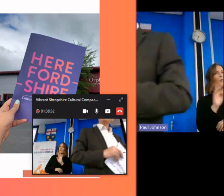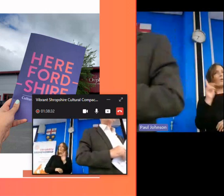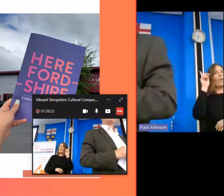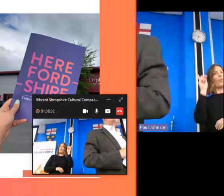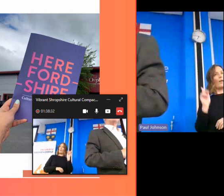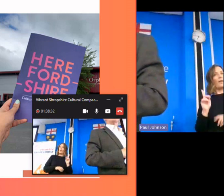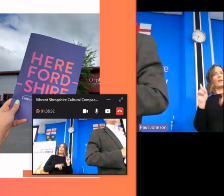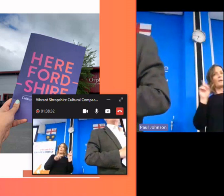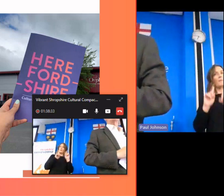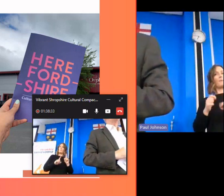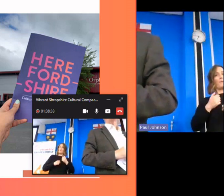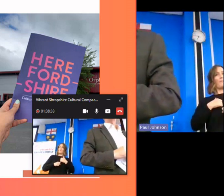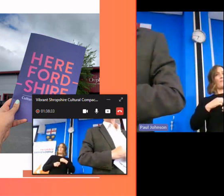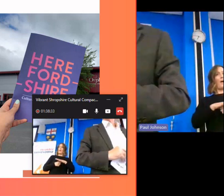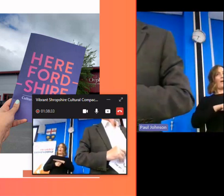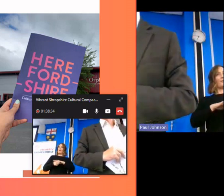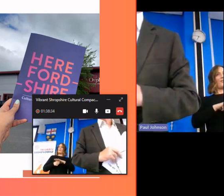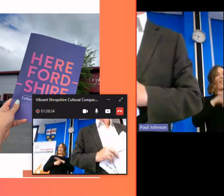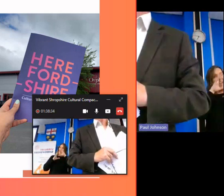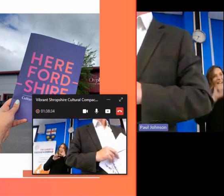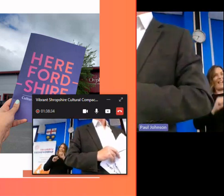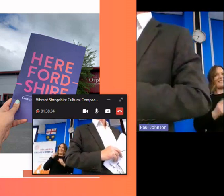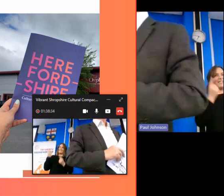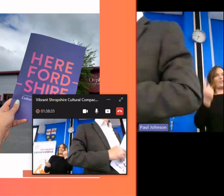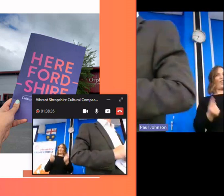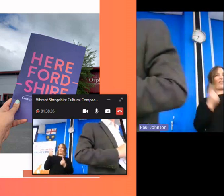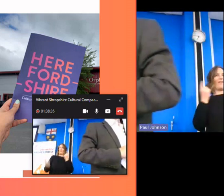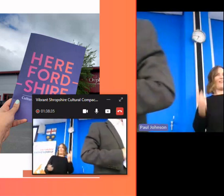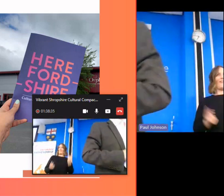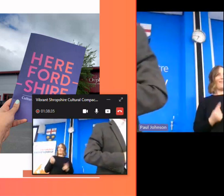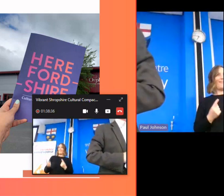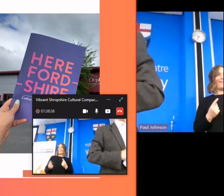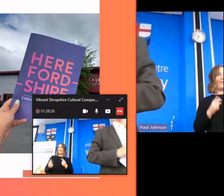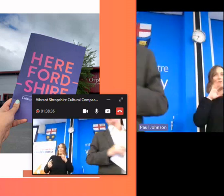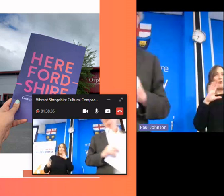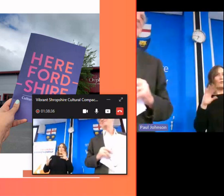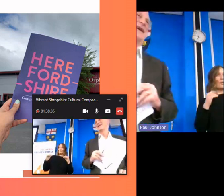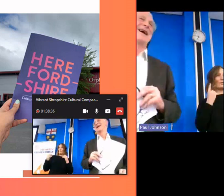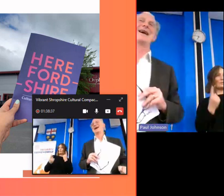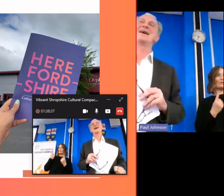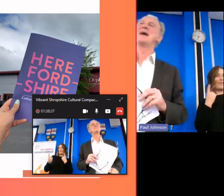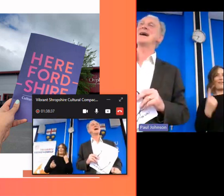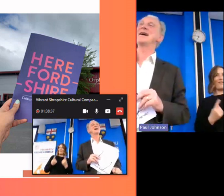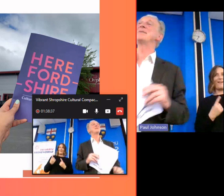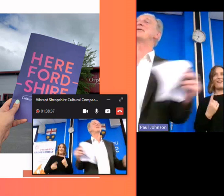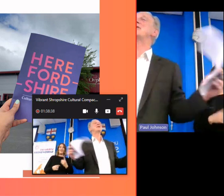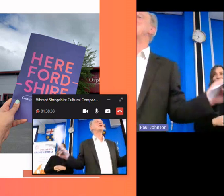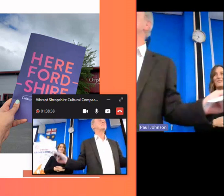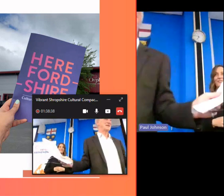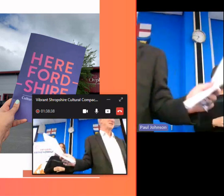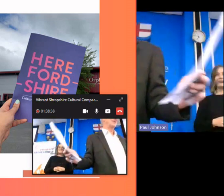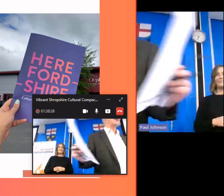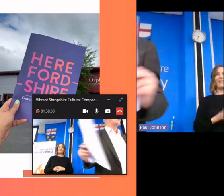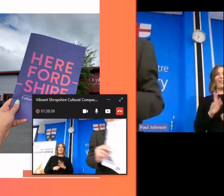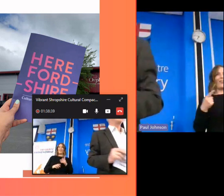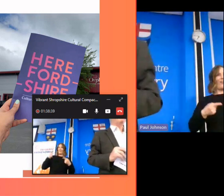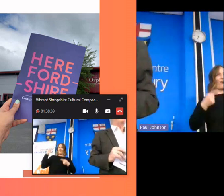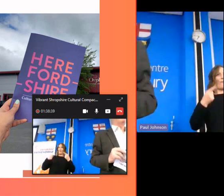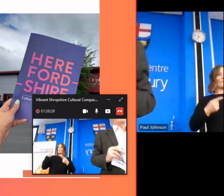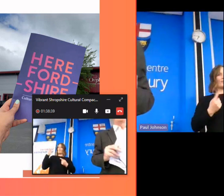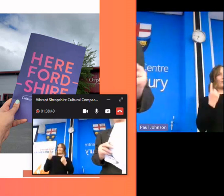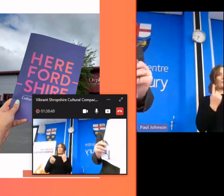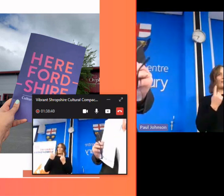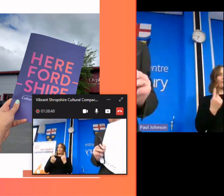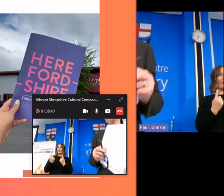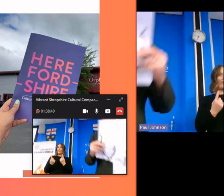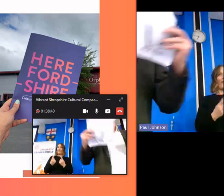these are all people in my area that hate each other they won't talk to each other um and they're in competition with each other